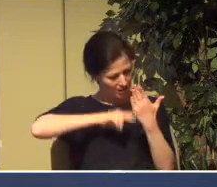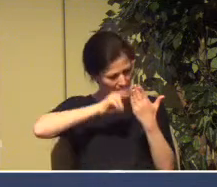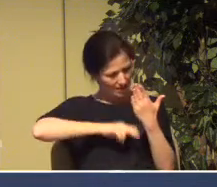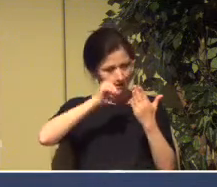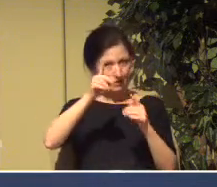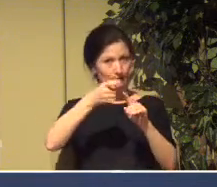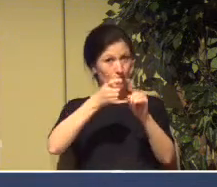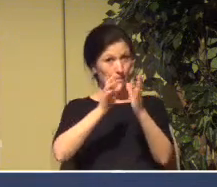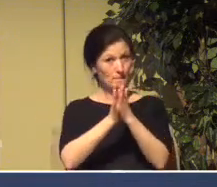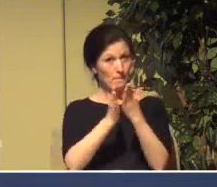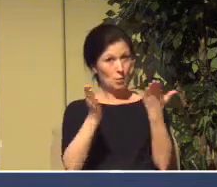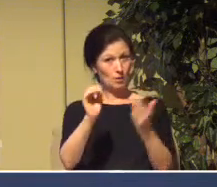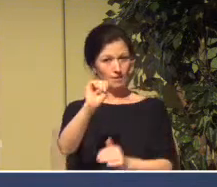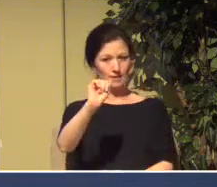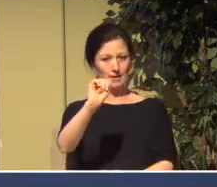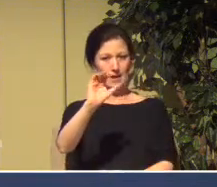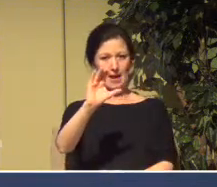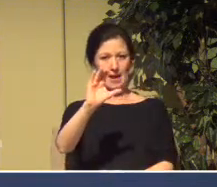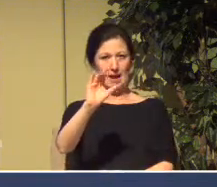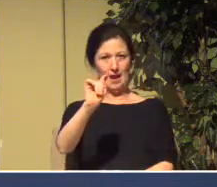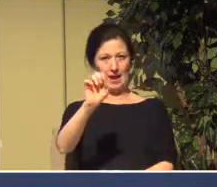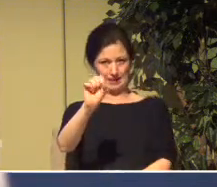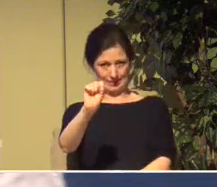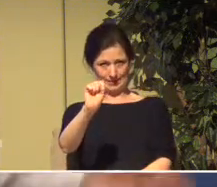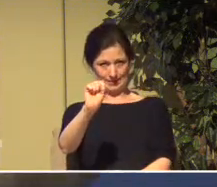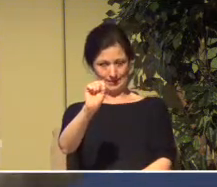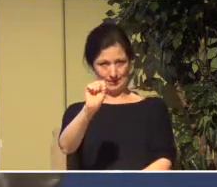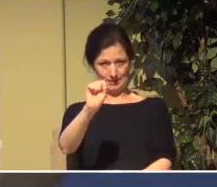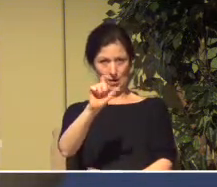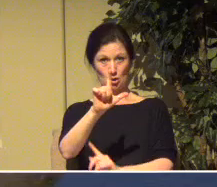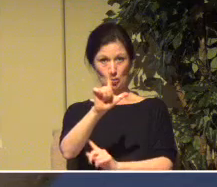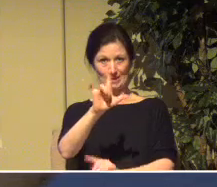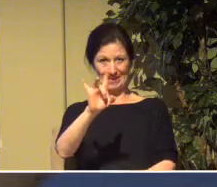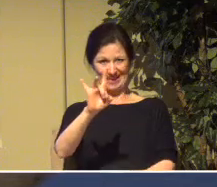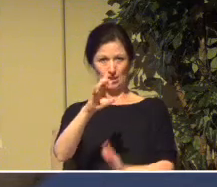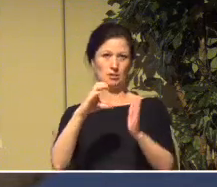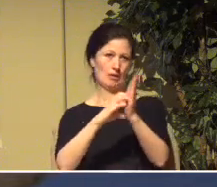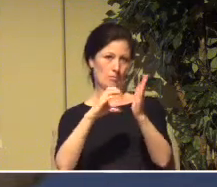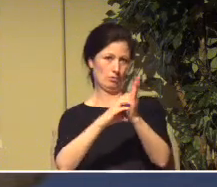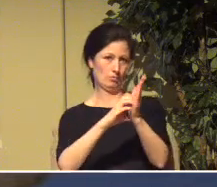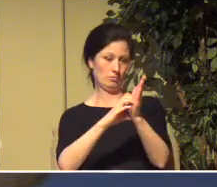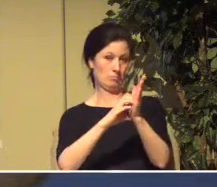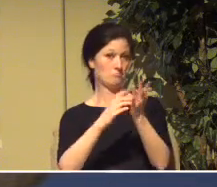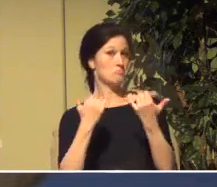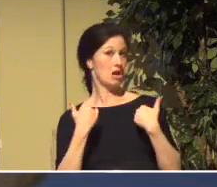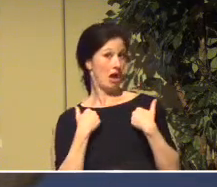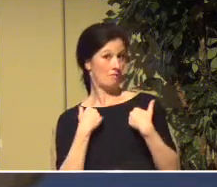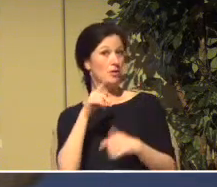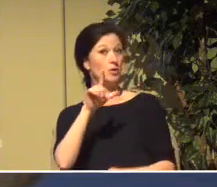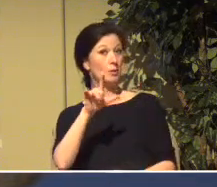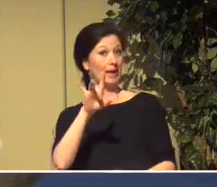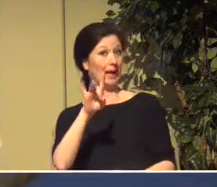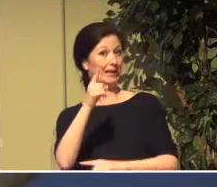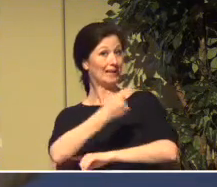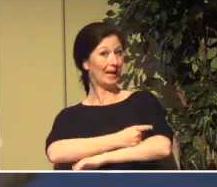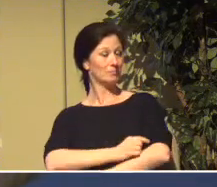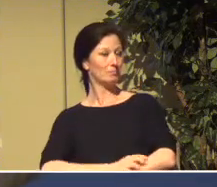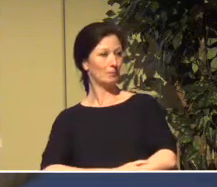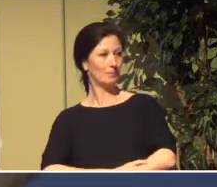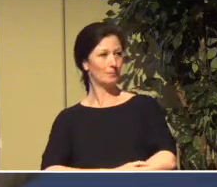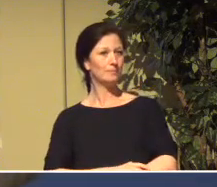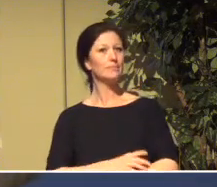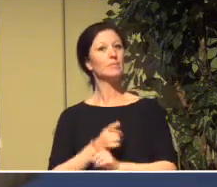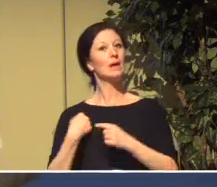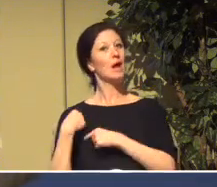28 chapters in the book of Acts in 28 days until